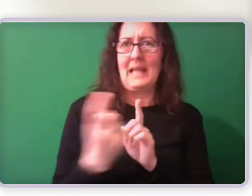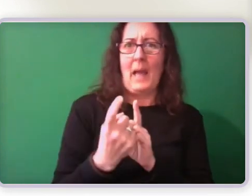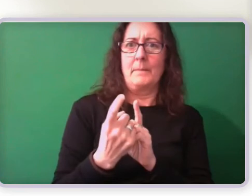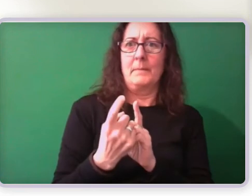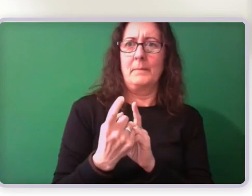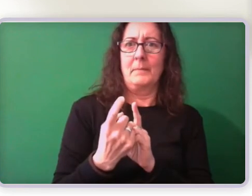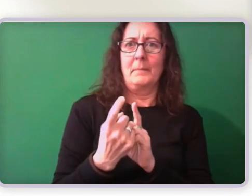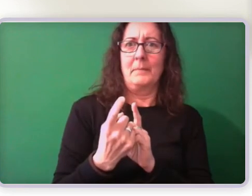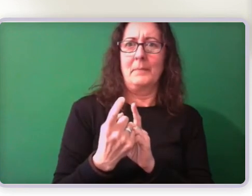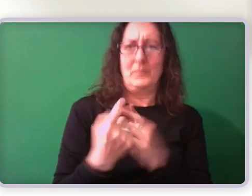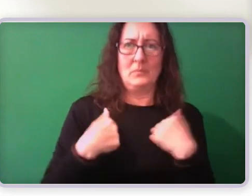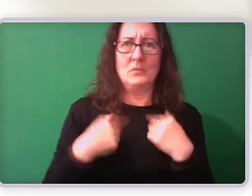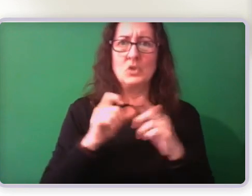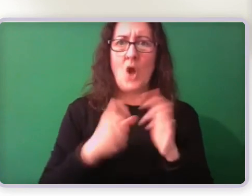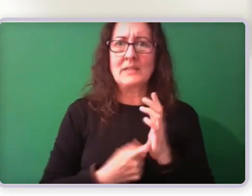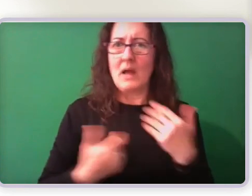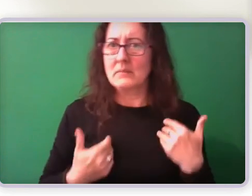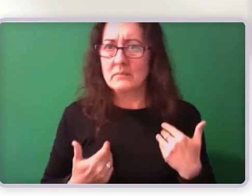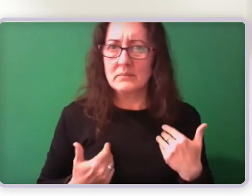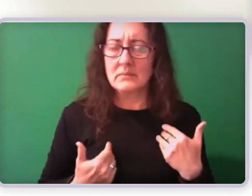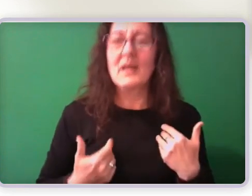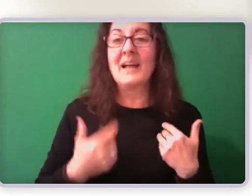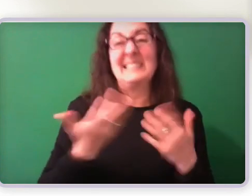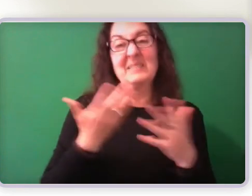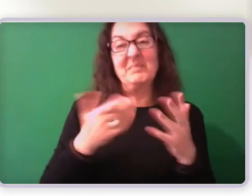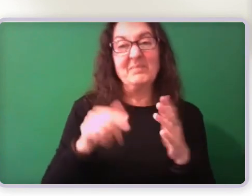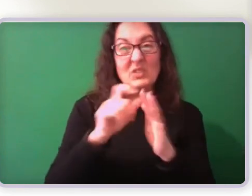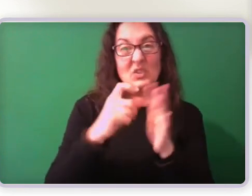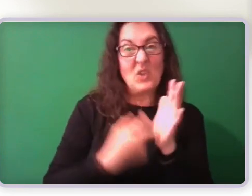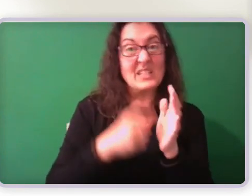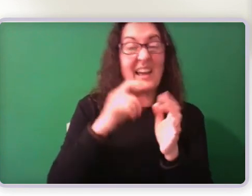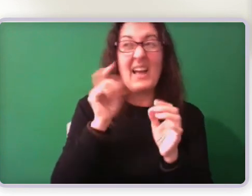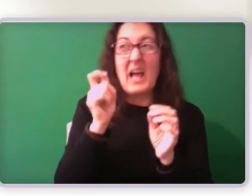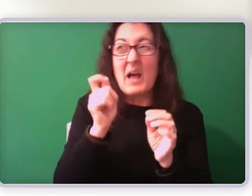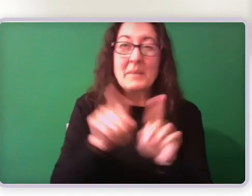they're essentially the gatekeepers to the disability support pension in many ways.